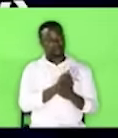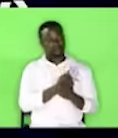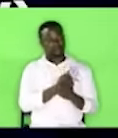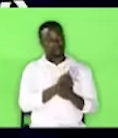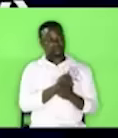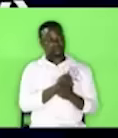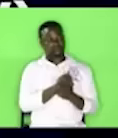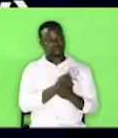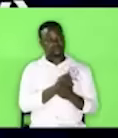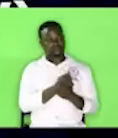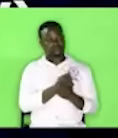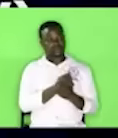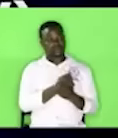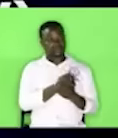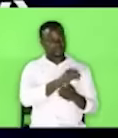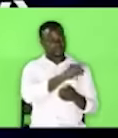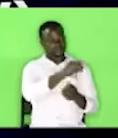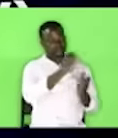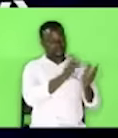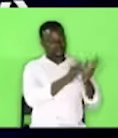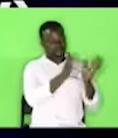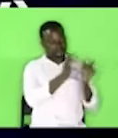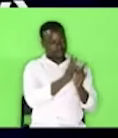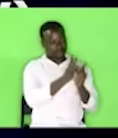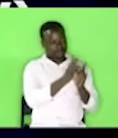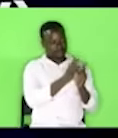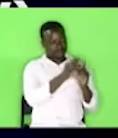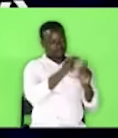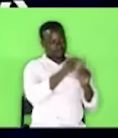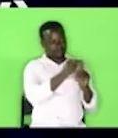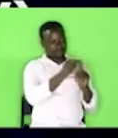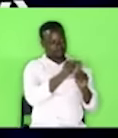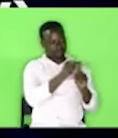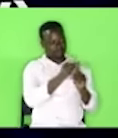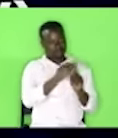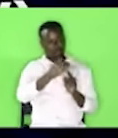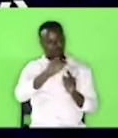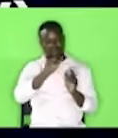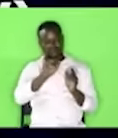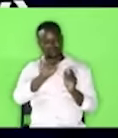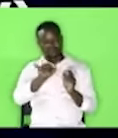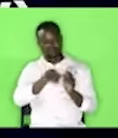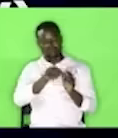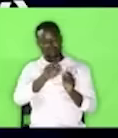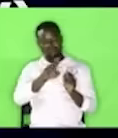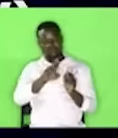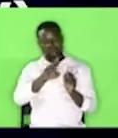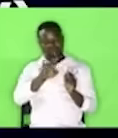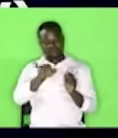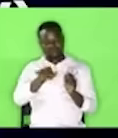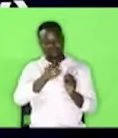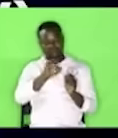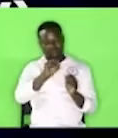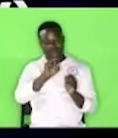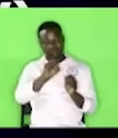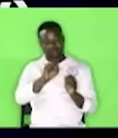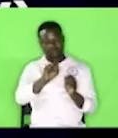Jesus Barabbas with Jesus of Nazareth so even this man who was a traitor was called Jesus